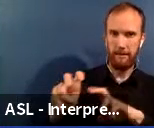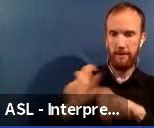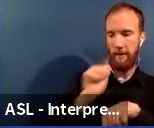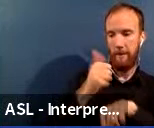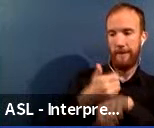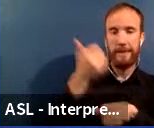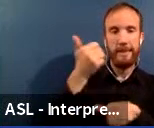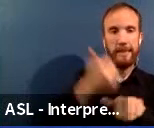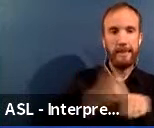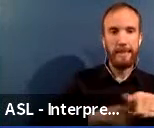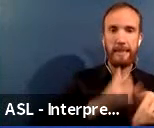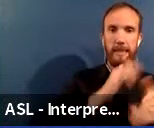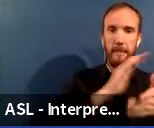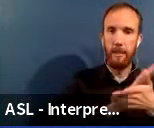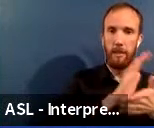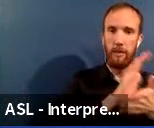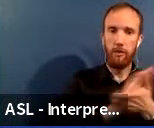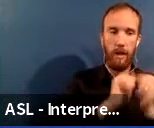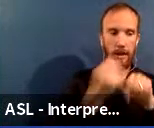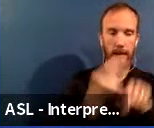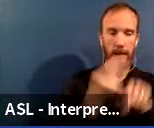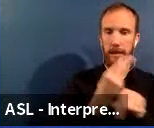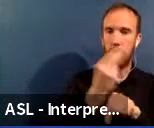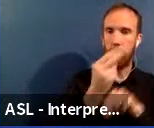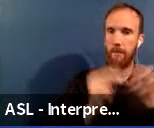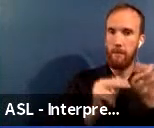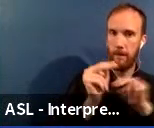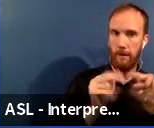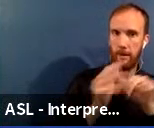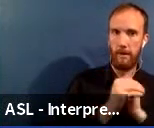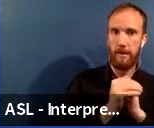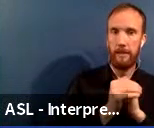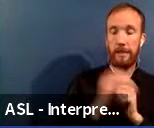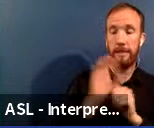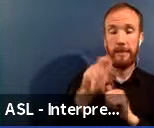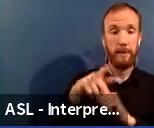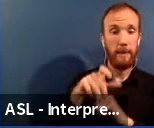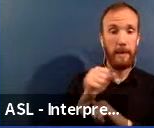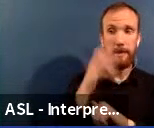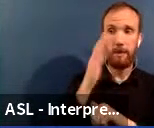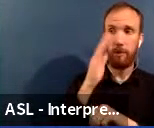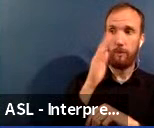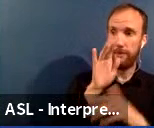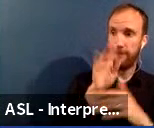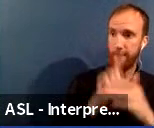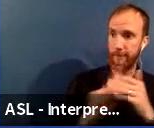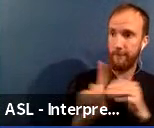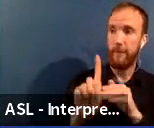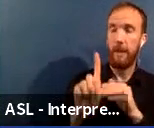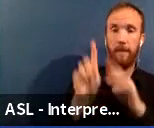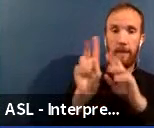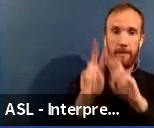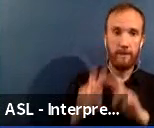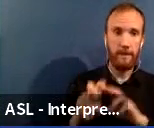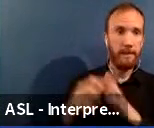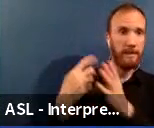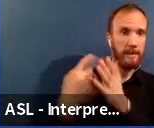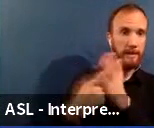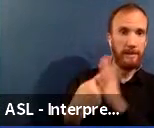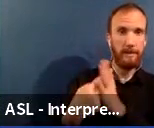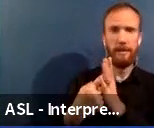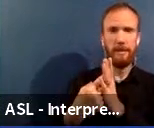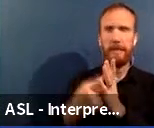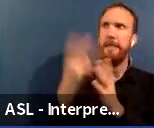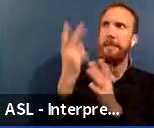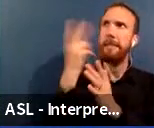utilizing modular buildings. CPS would review each campus. campus for the following potential actions. Assess the age